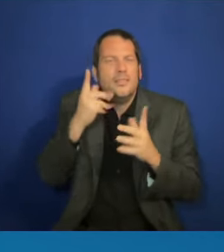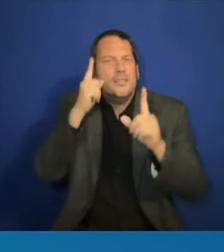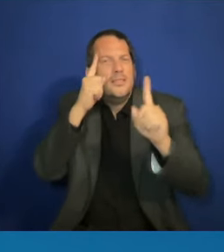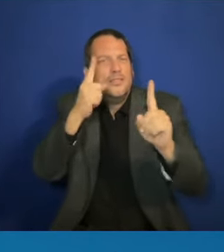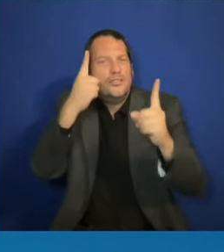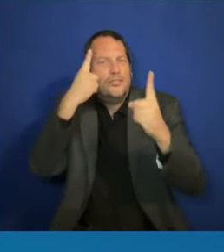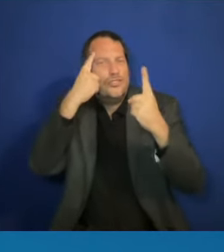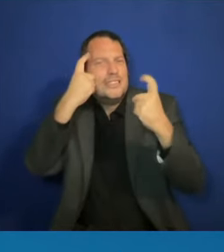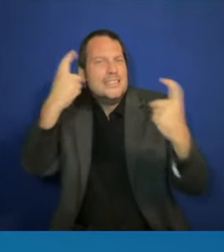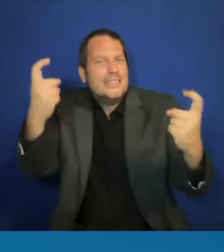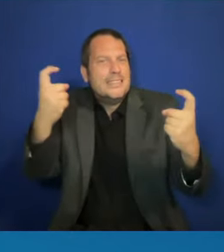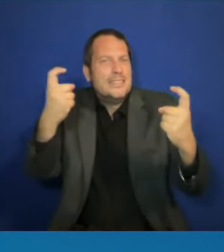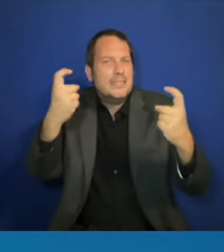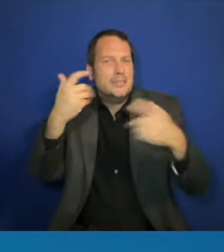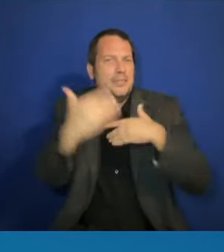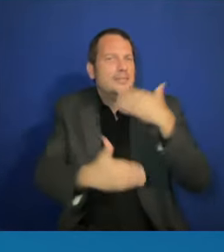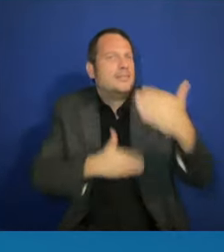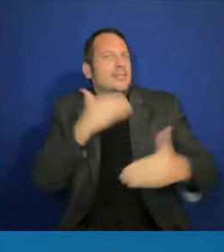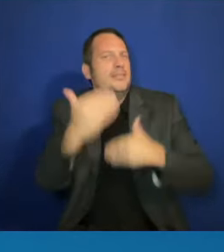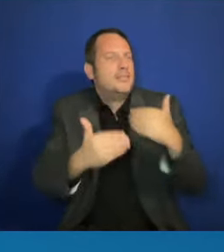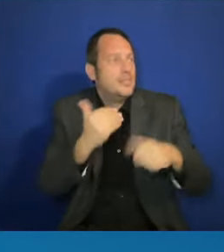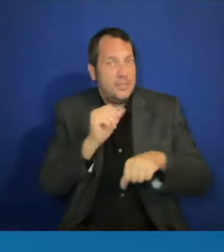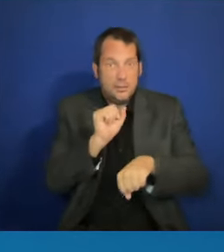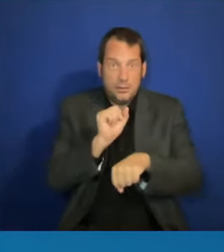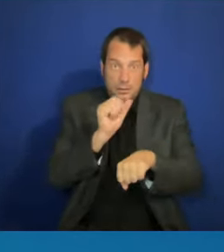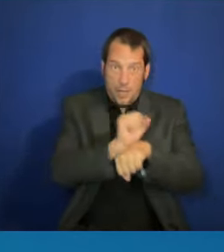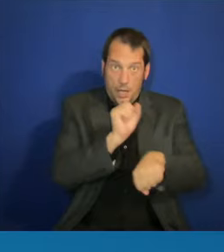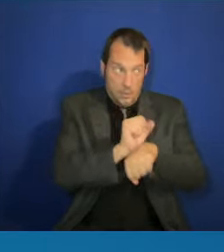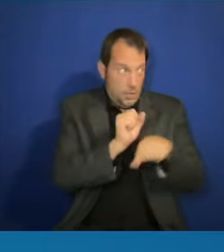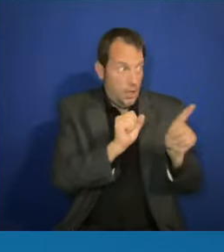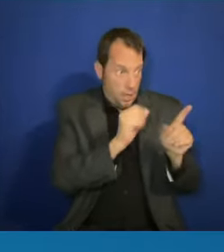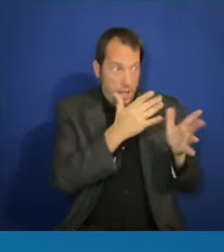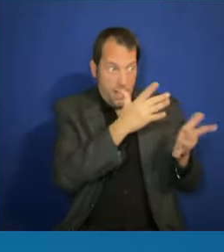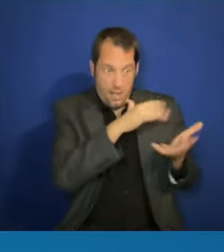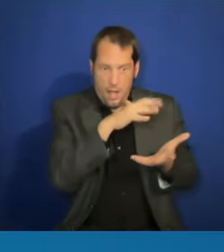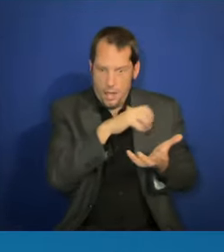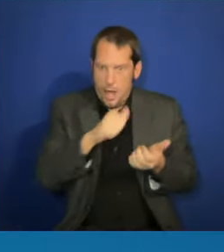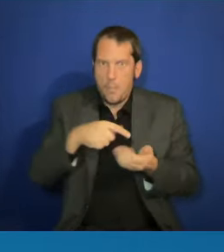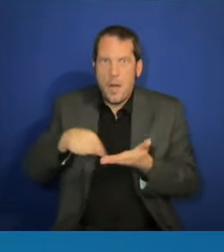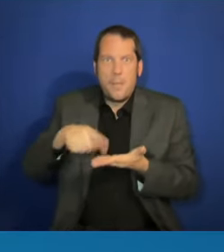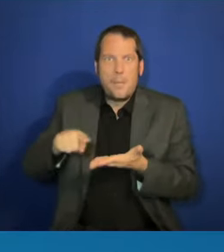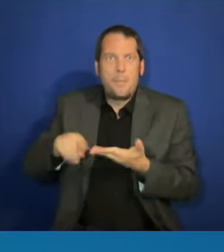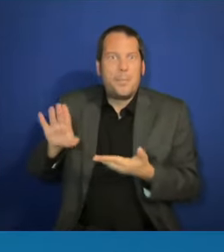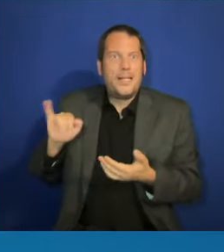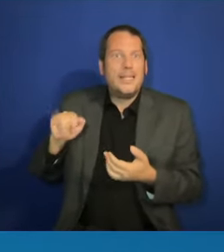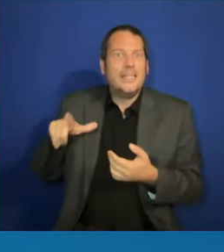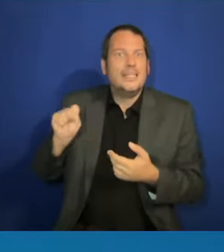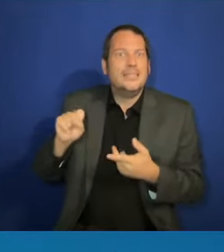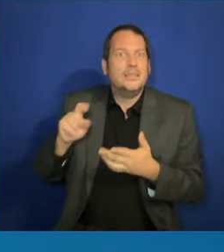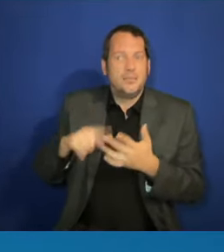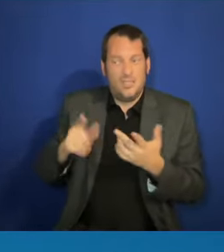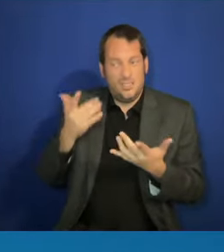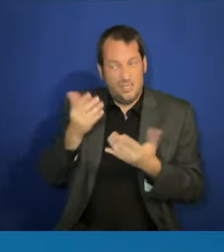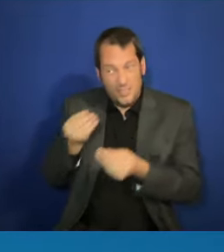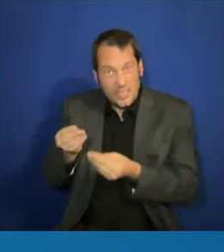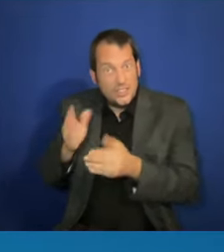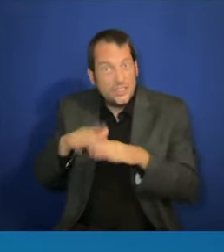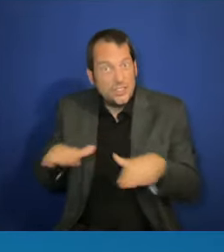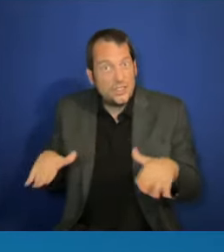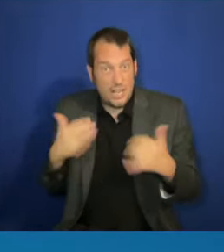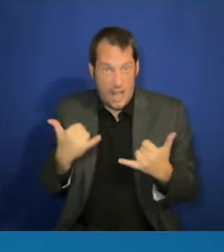children. But doing that is not enough to meet the needs and the